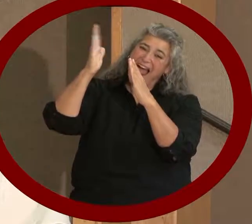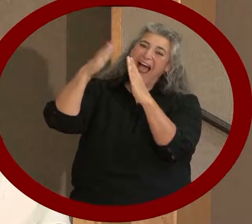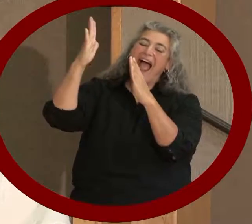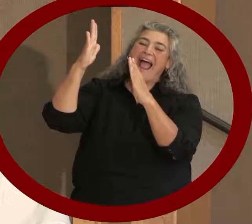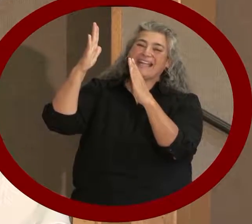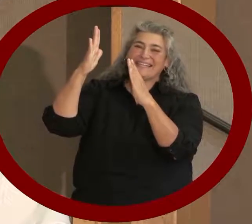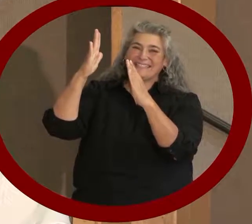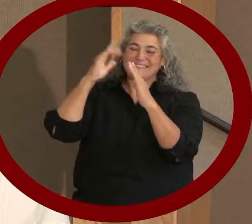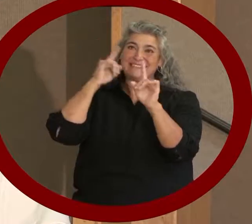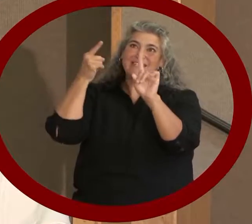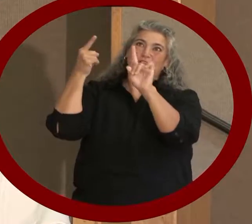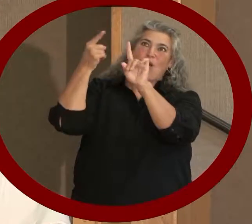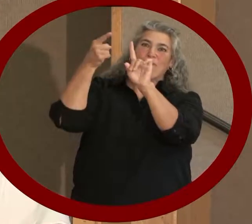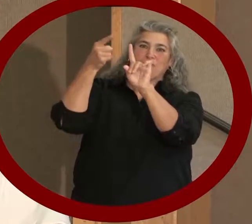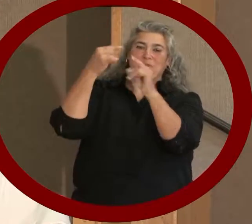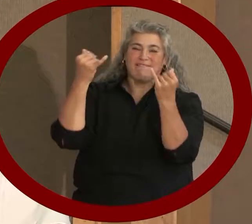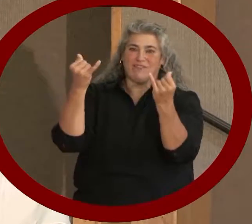ADA.